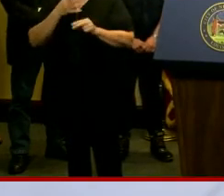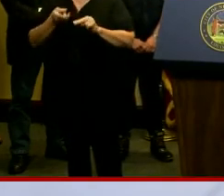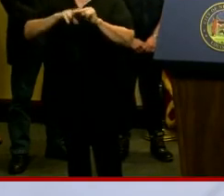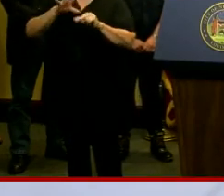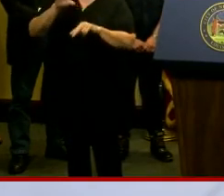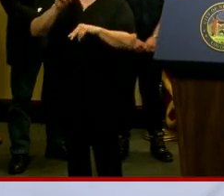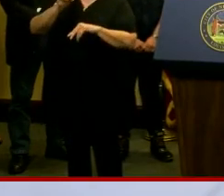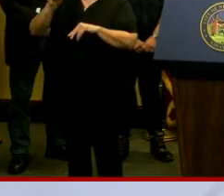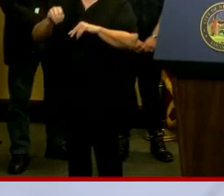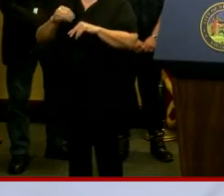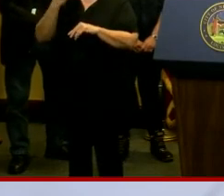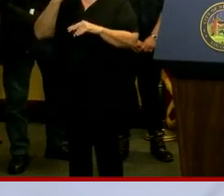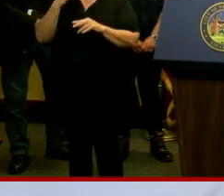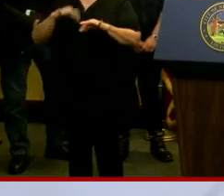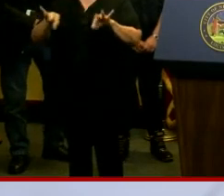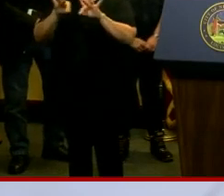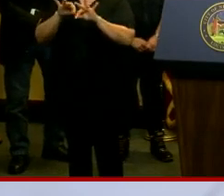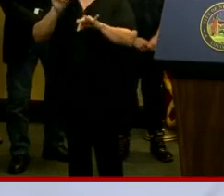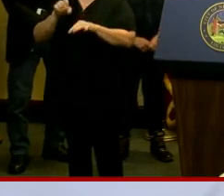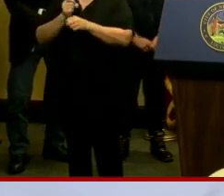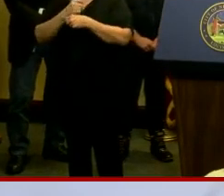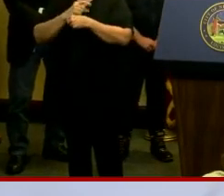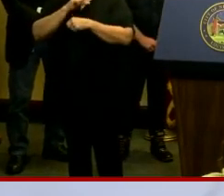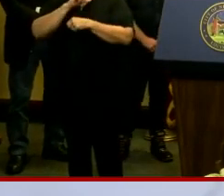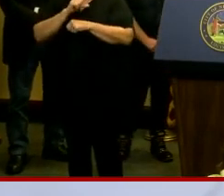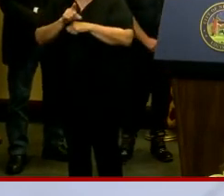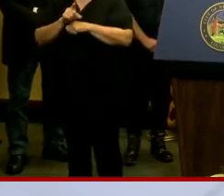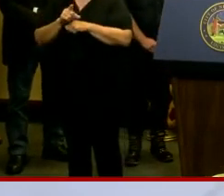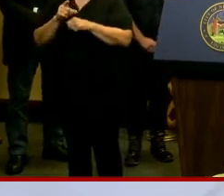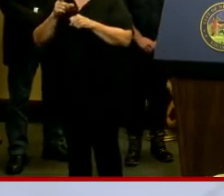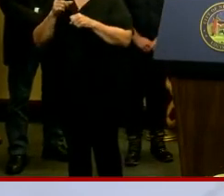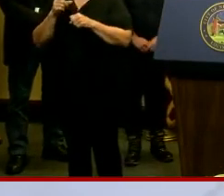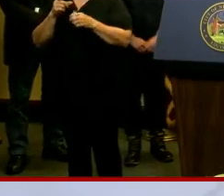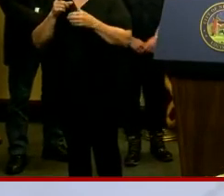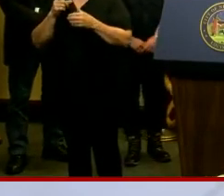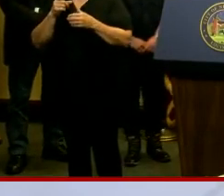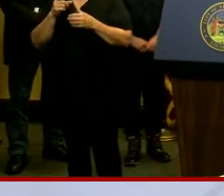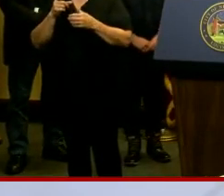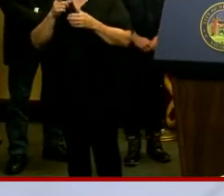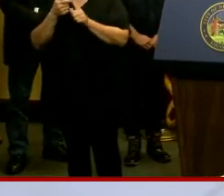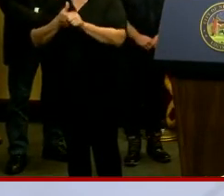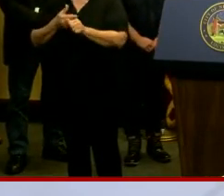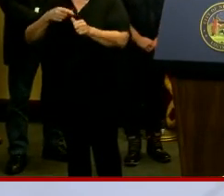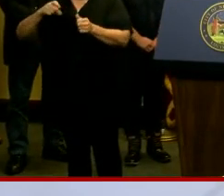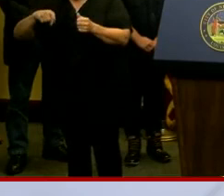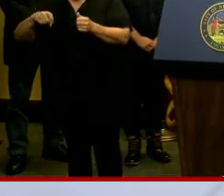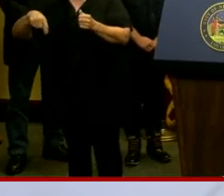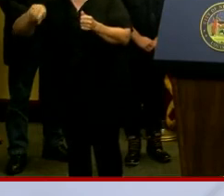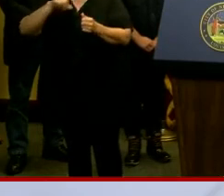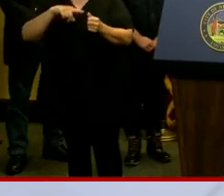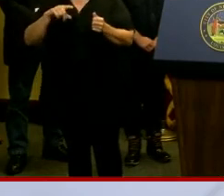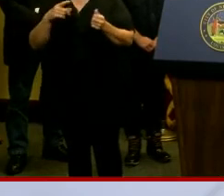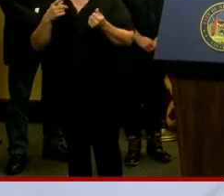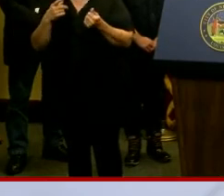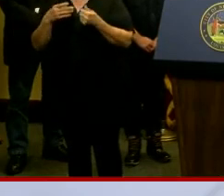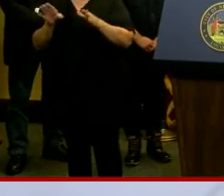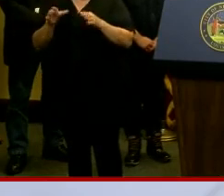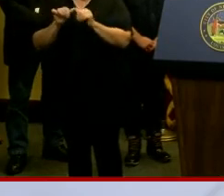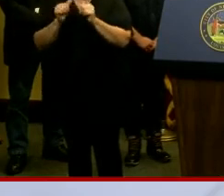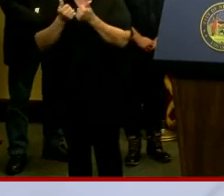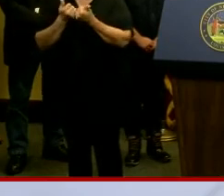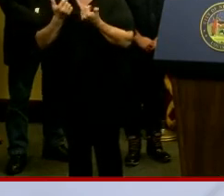The reason why that's critical is that we have to make ourselves available to respond to the needs of the special operations from the public safety agencies